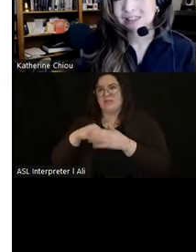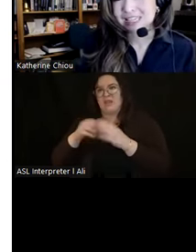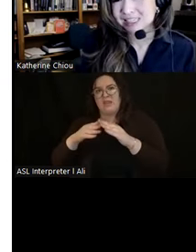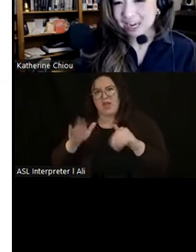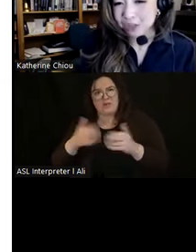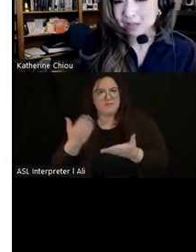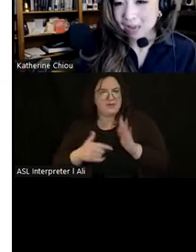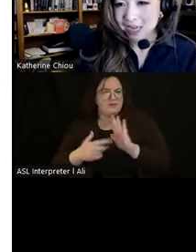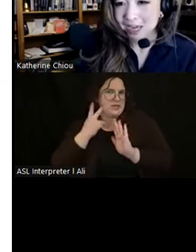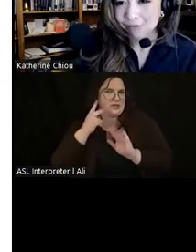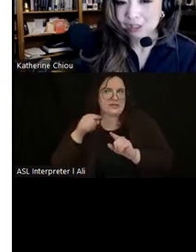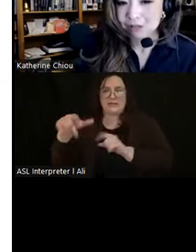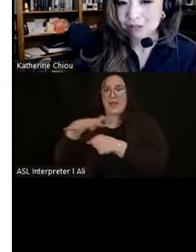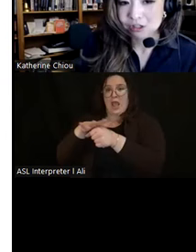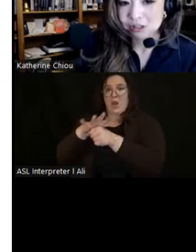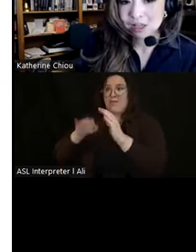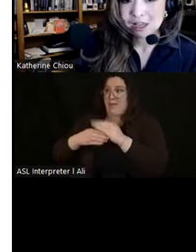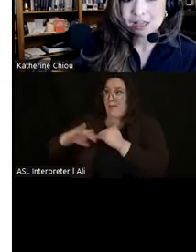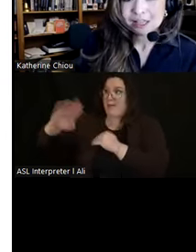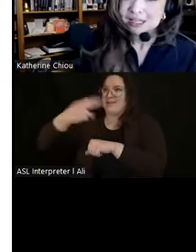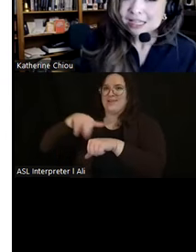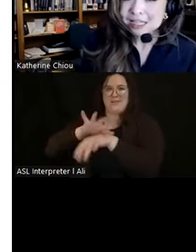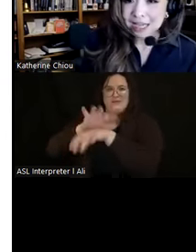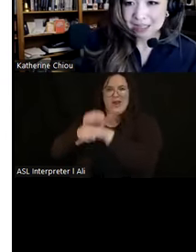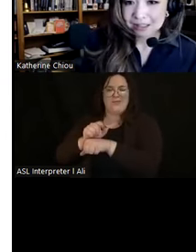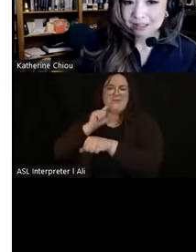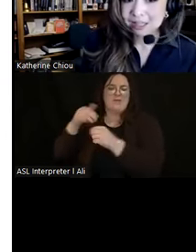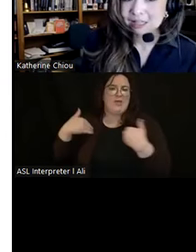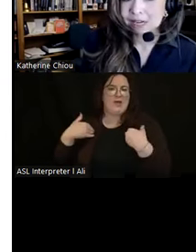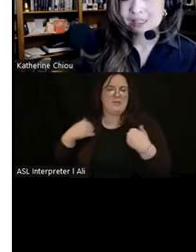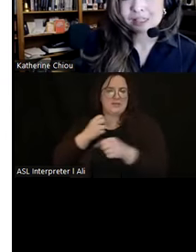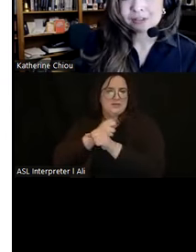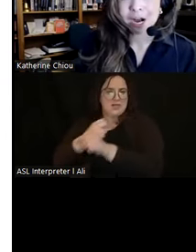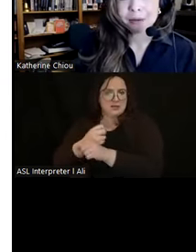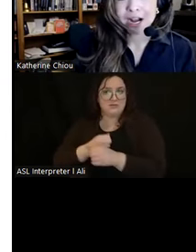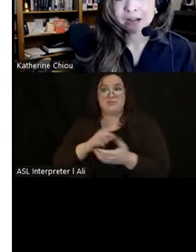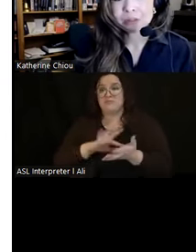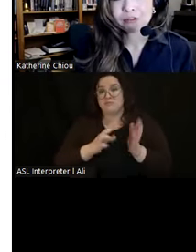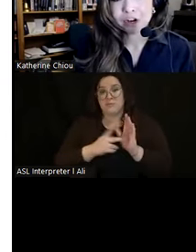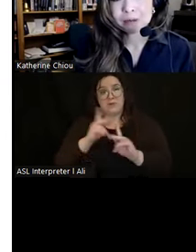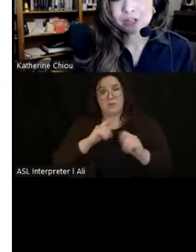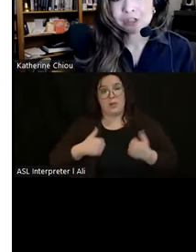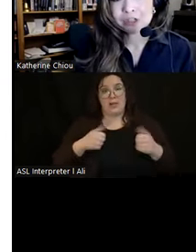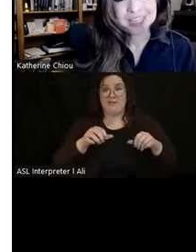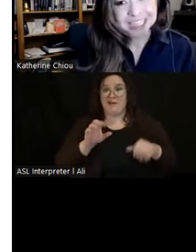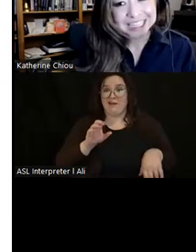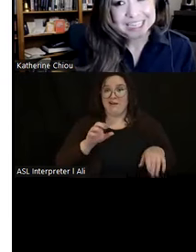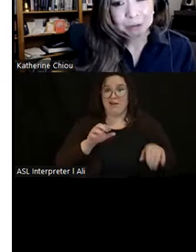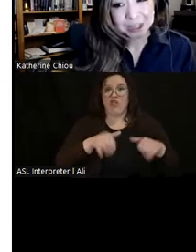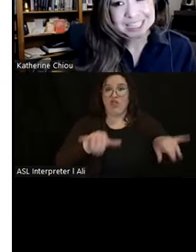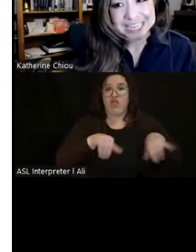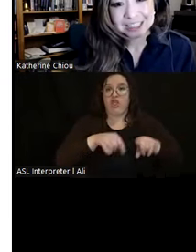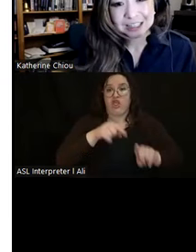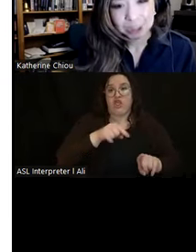hill is a natural habitat for these creatures. This indicates that the residents of the commoner house were very much what we think